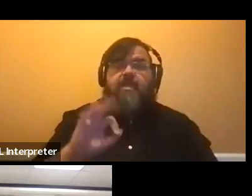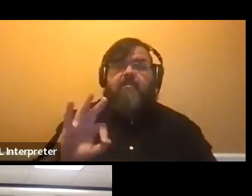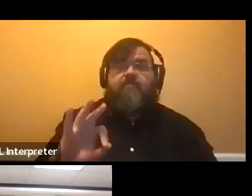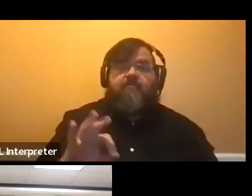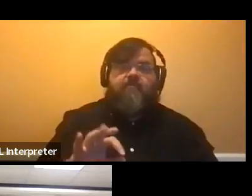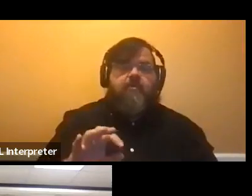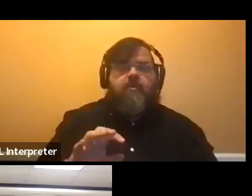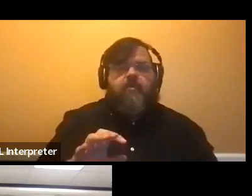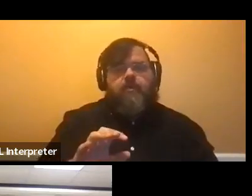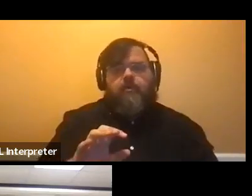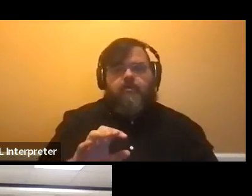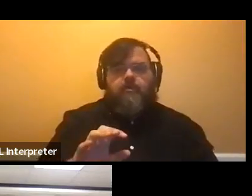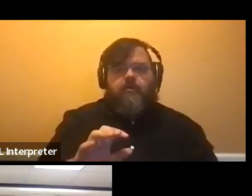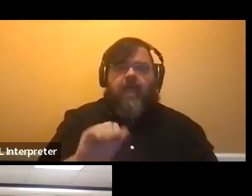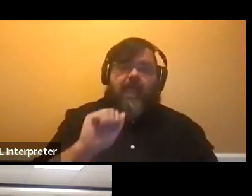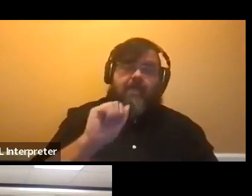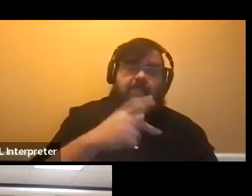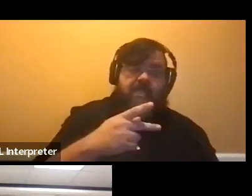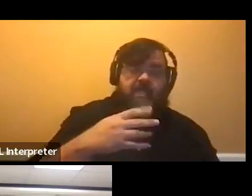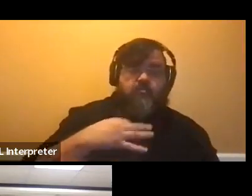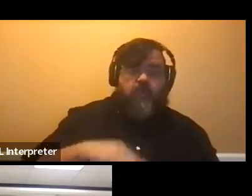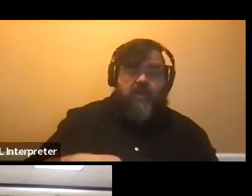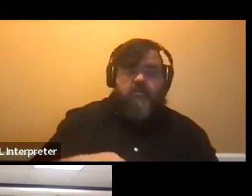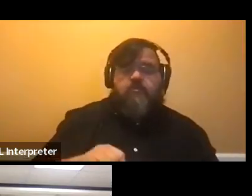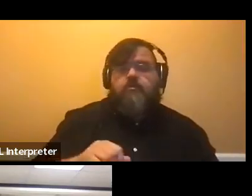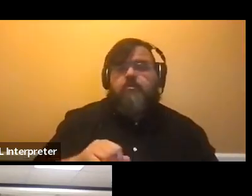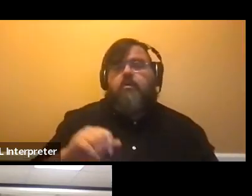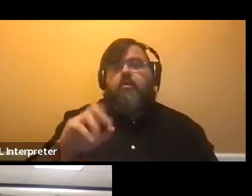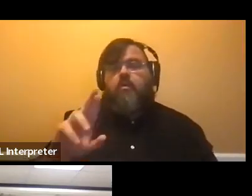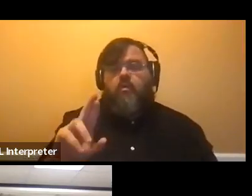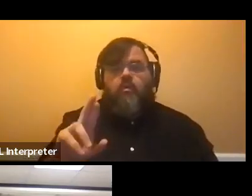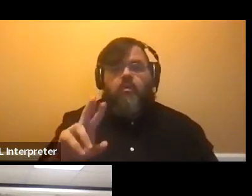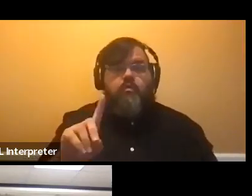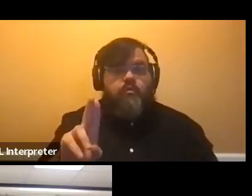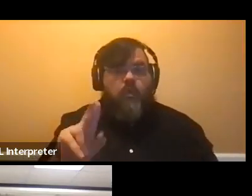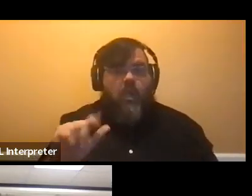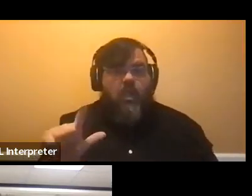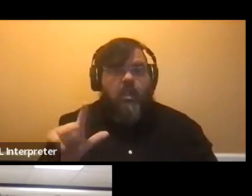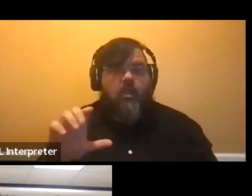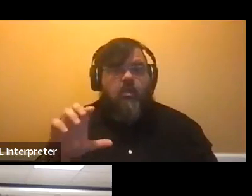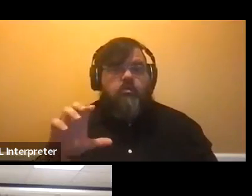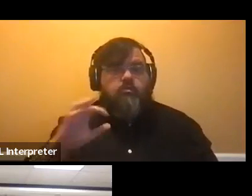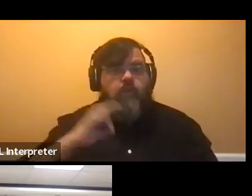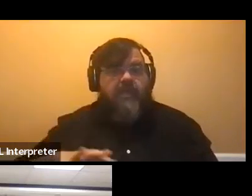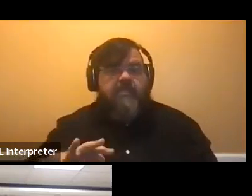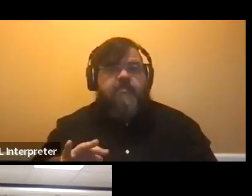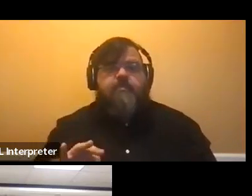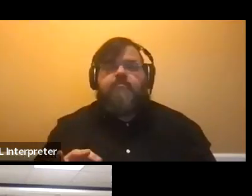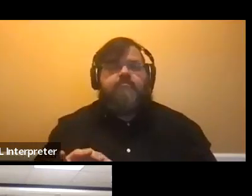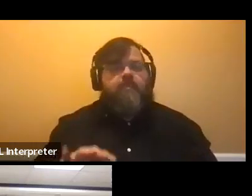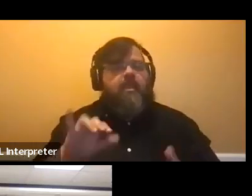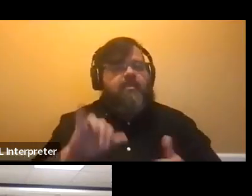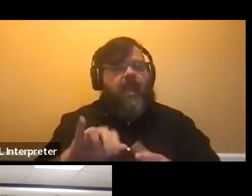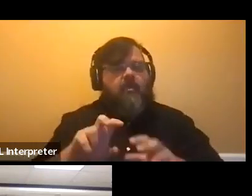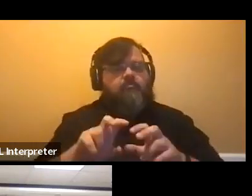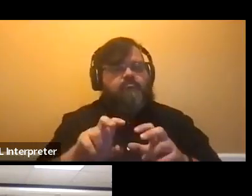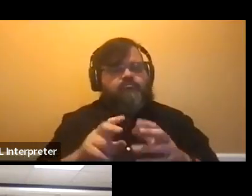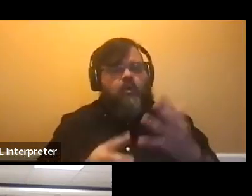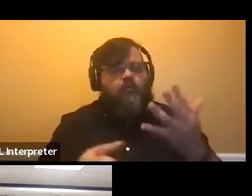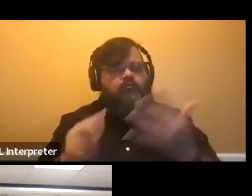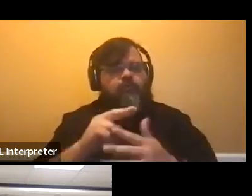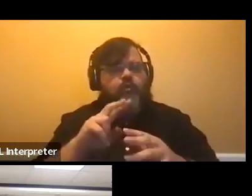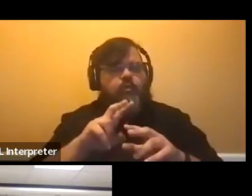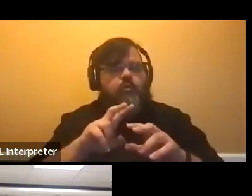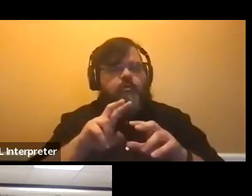courses at a university, the rigor of your high school coursework is something that that review committee will pay attention to.